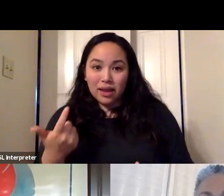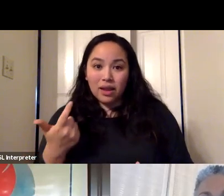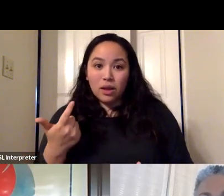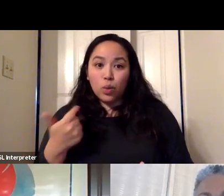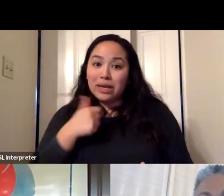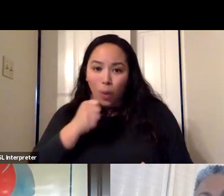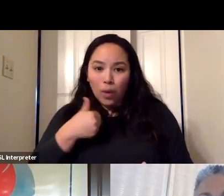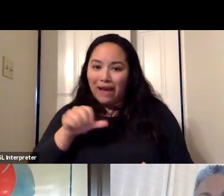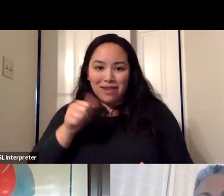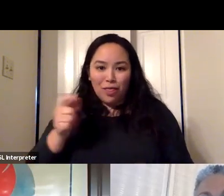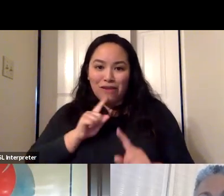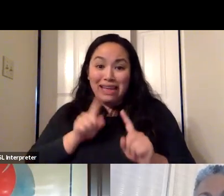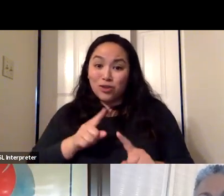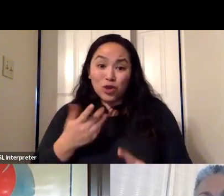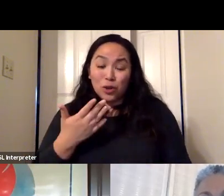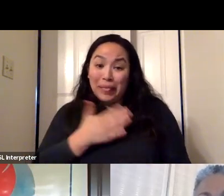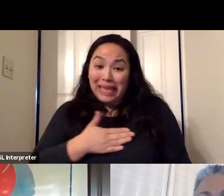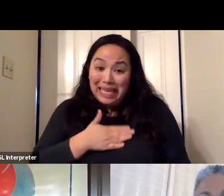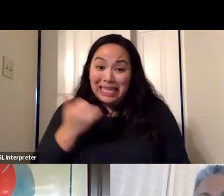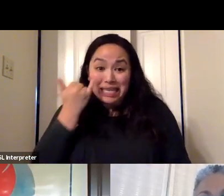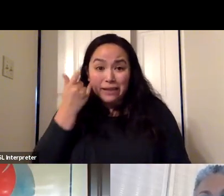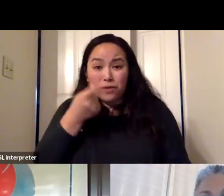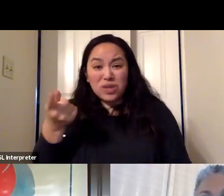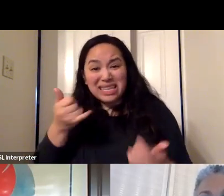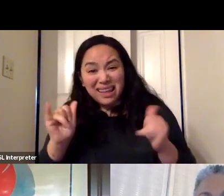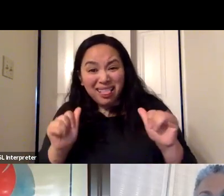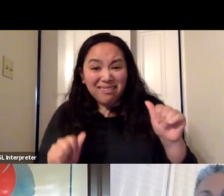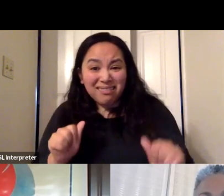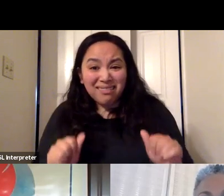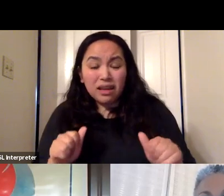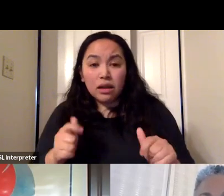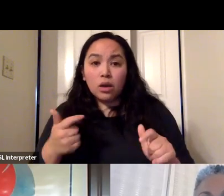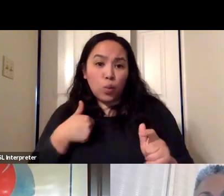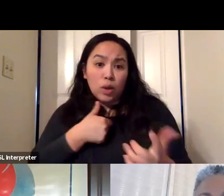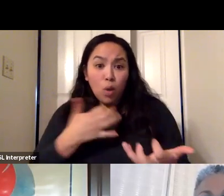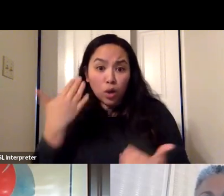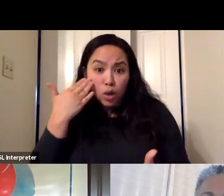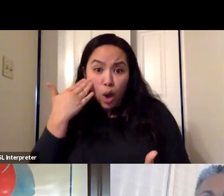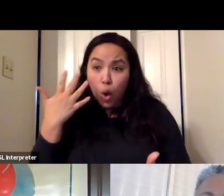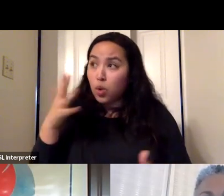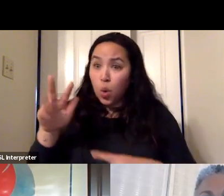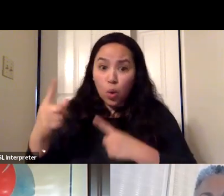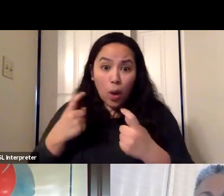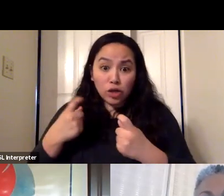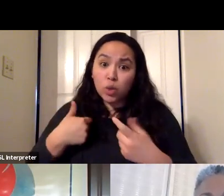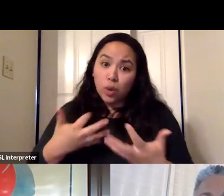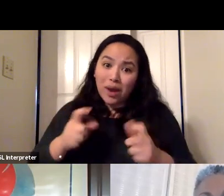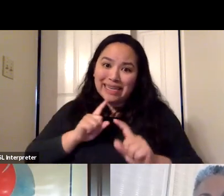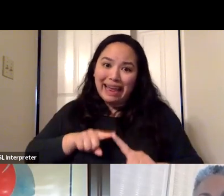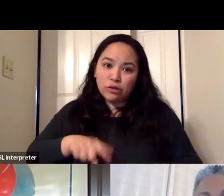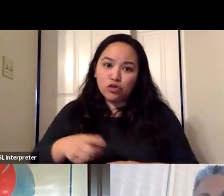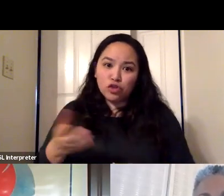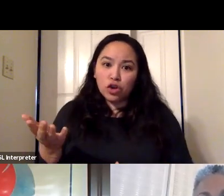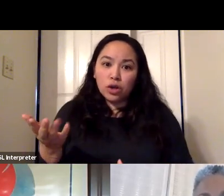way out. And so, therefore, if you're someone who still has questions, we want to hear those questions. We want to get those questions answered so that